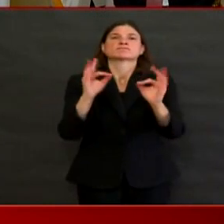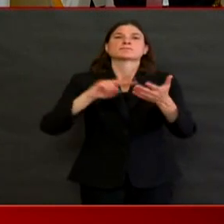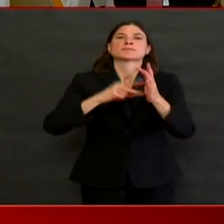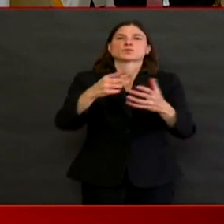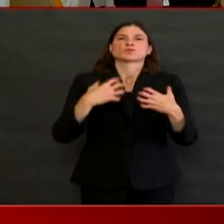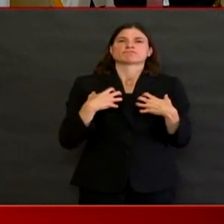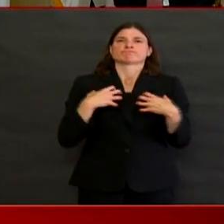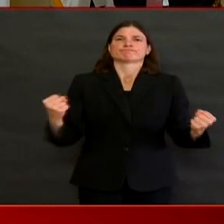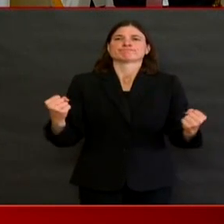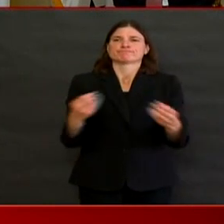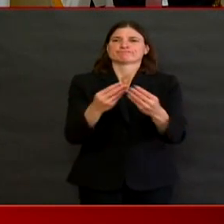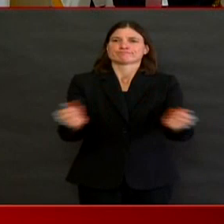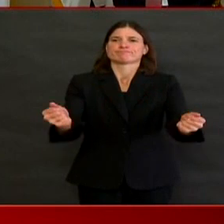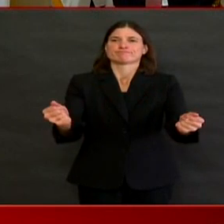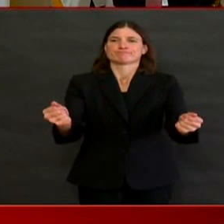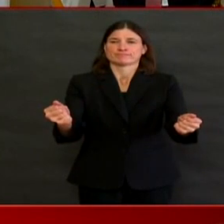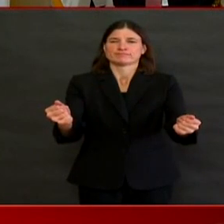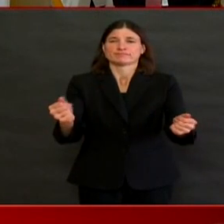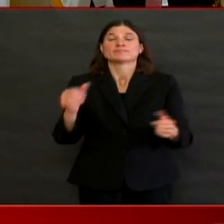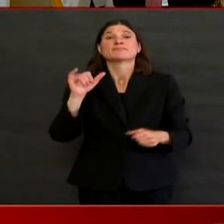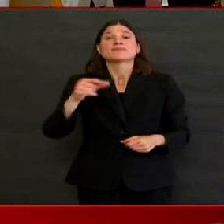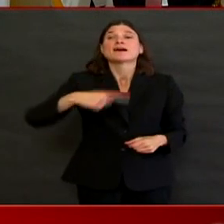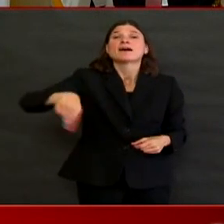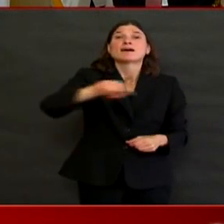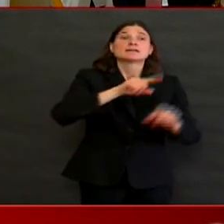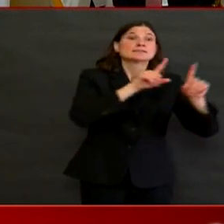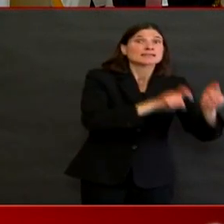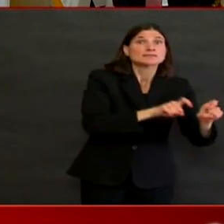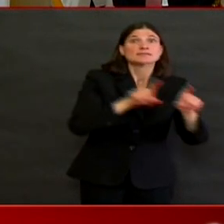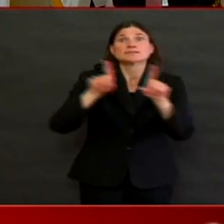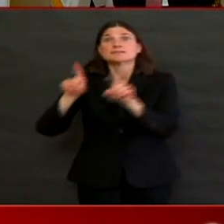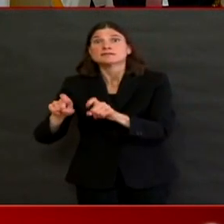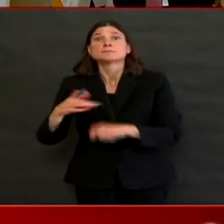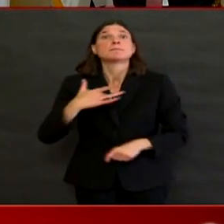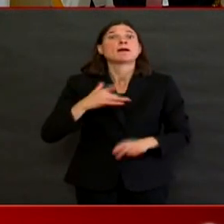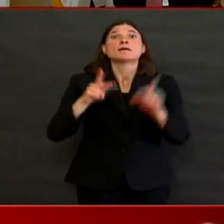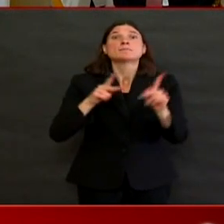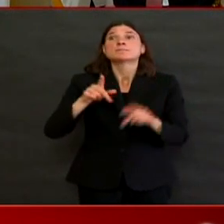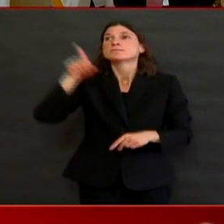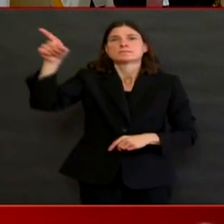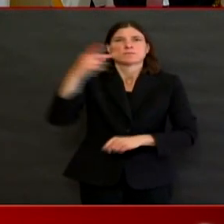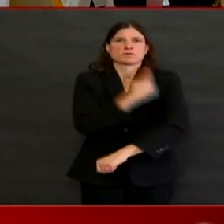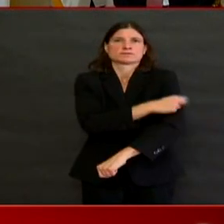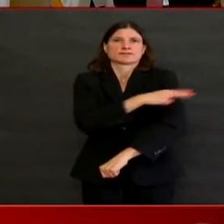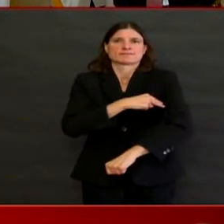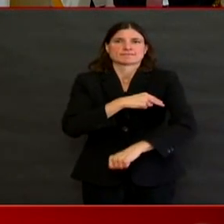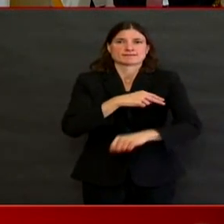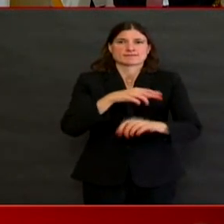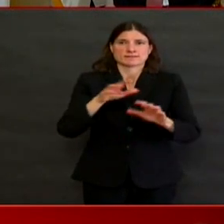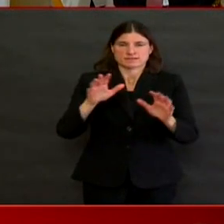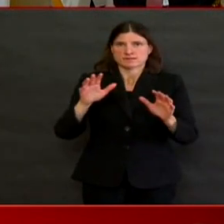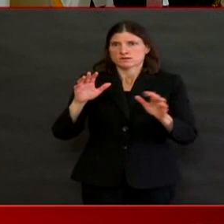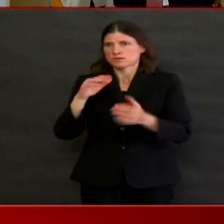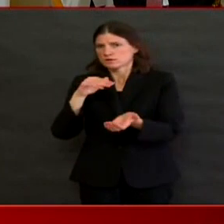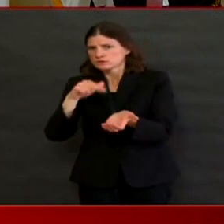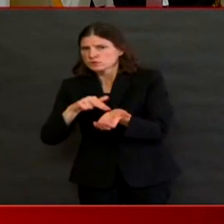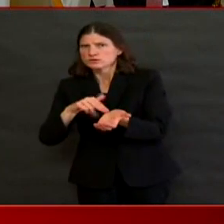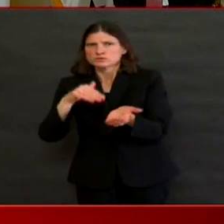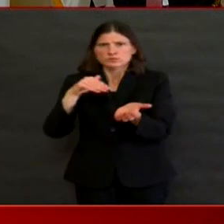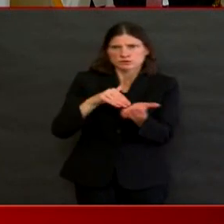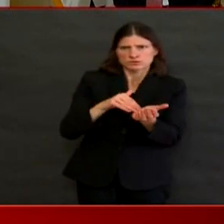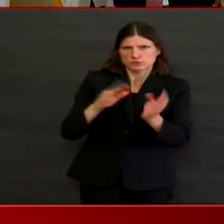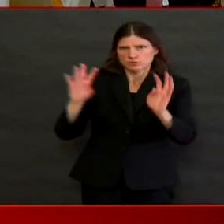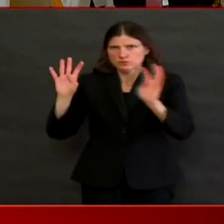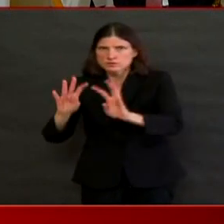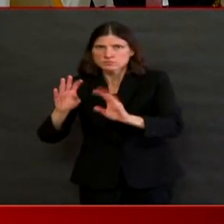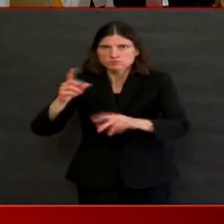or not, personal protective equipment is still needed if a person has recovered from their symptoms, um, but is still in